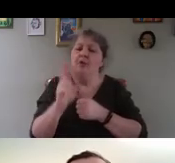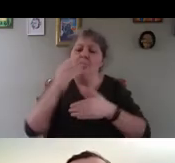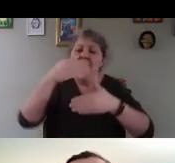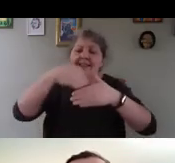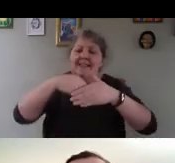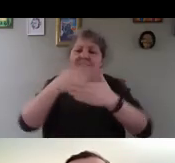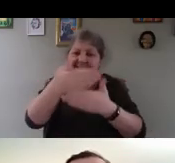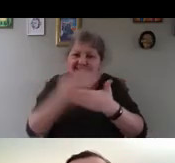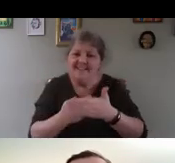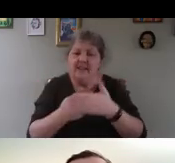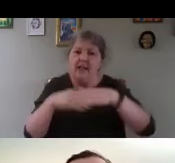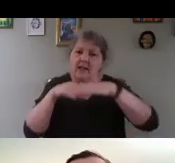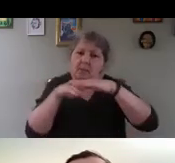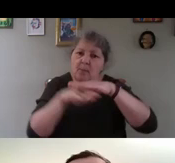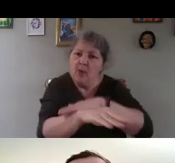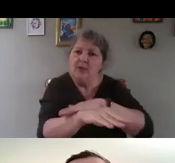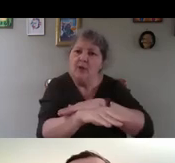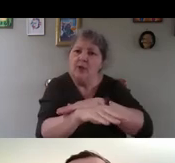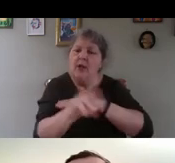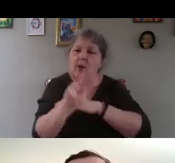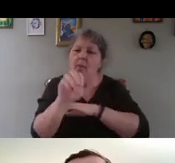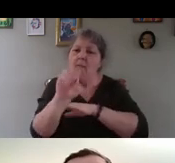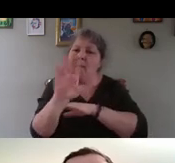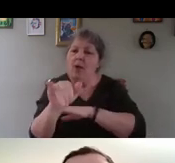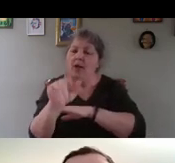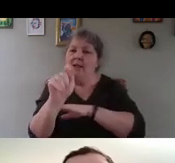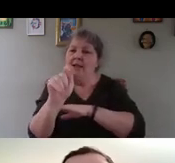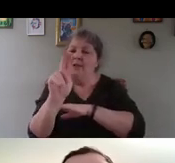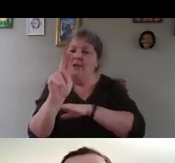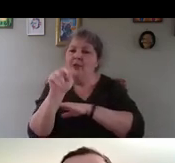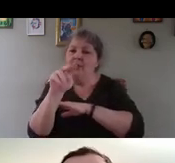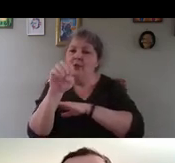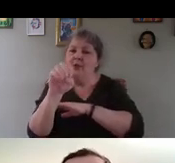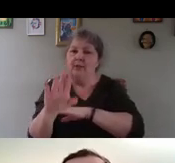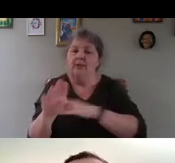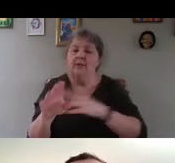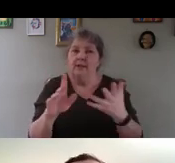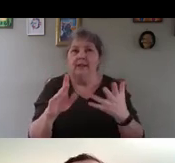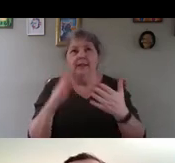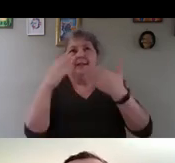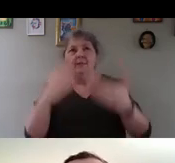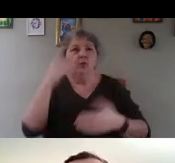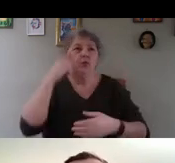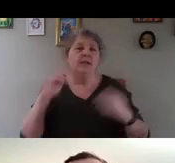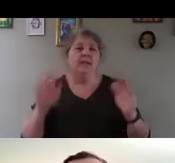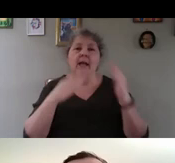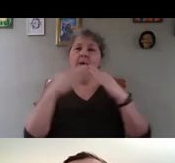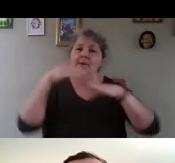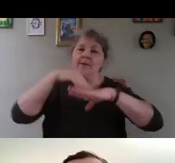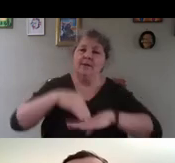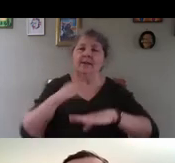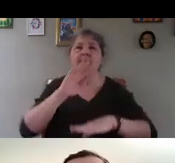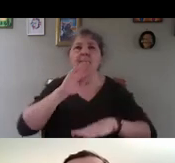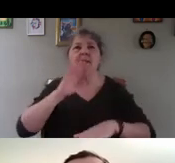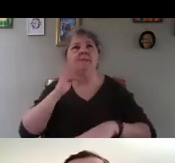you benefit from the greenhouse effect, which means that if you have